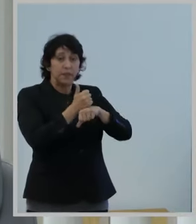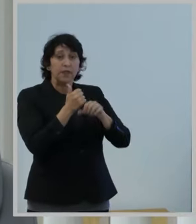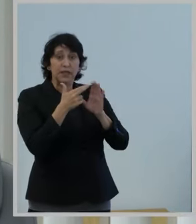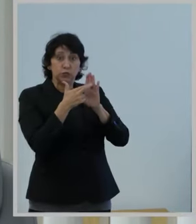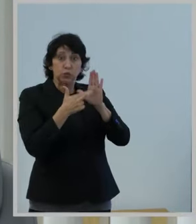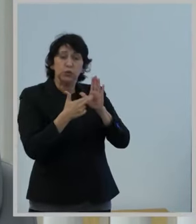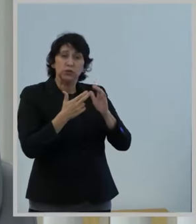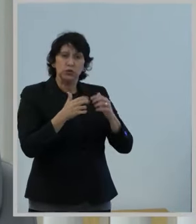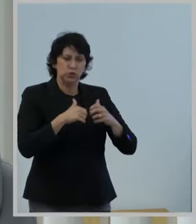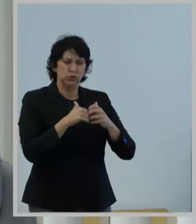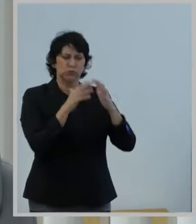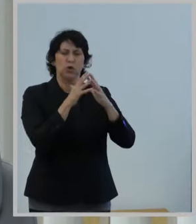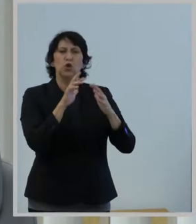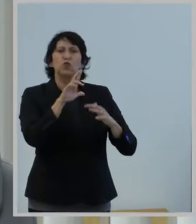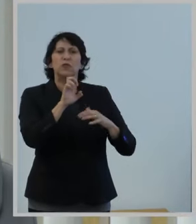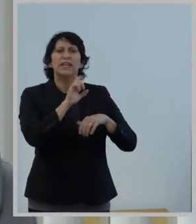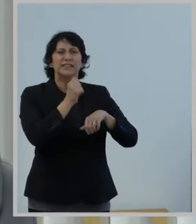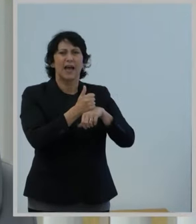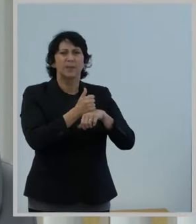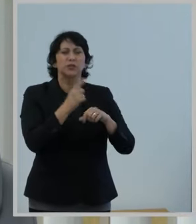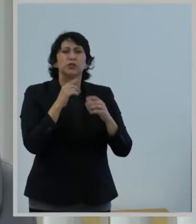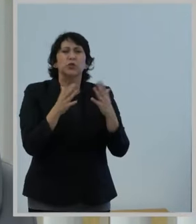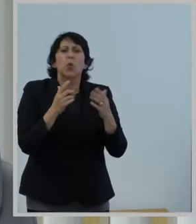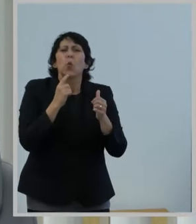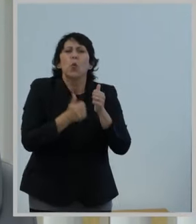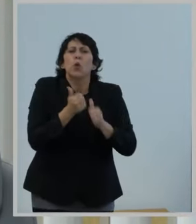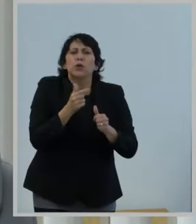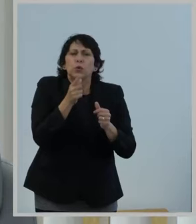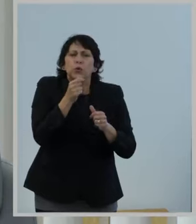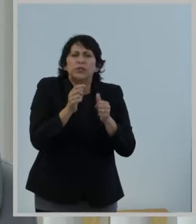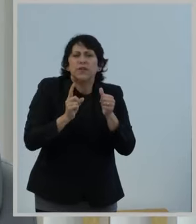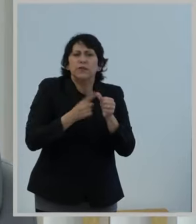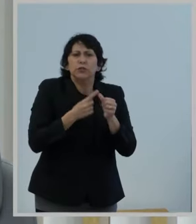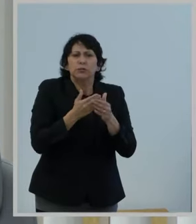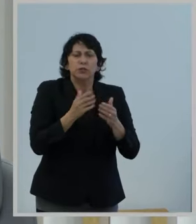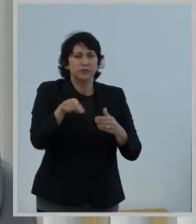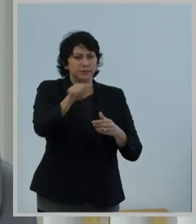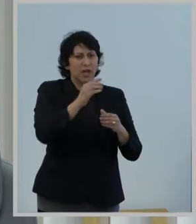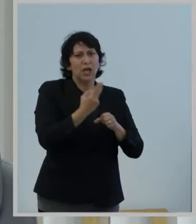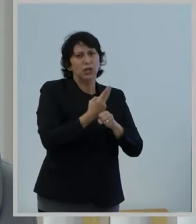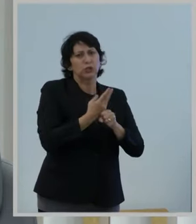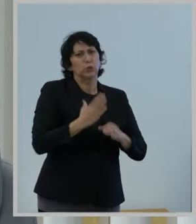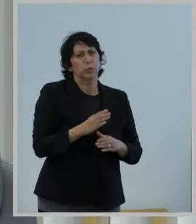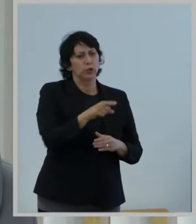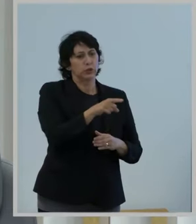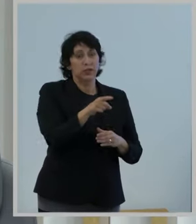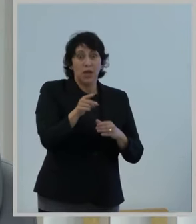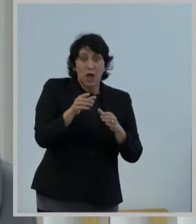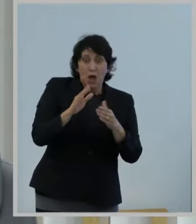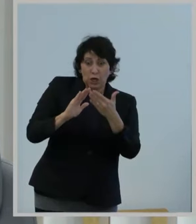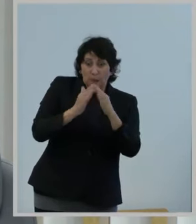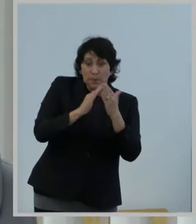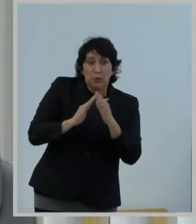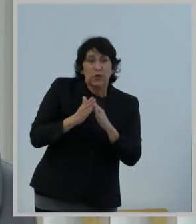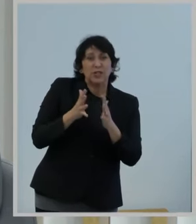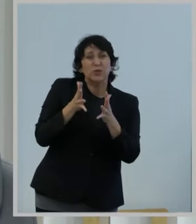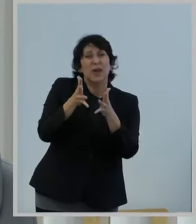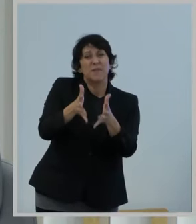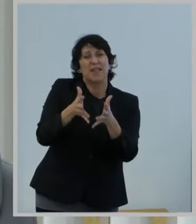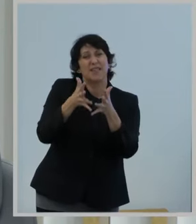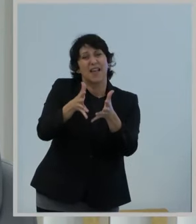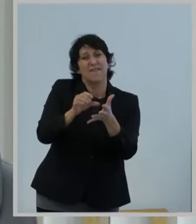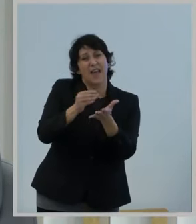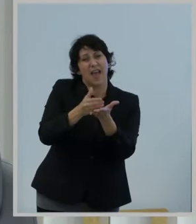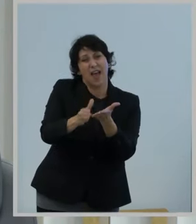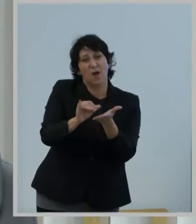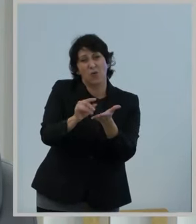we must prioritize consumers. We must pay attention to communities who have been historically left on the wrong side of the digital divide.